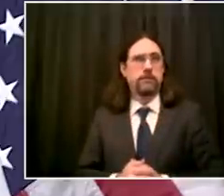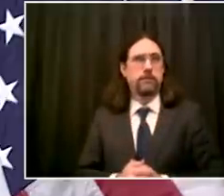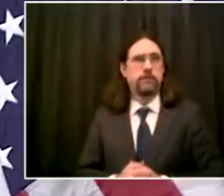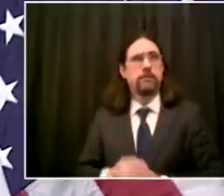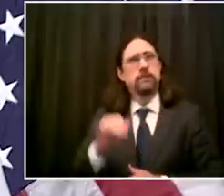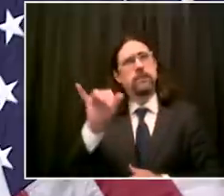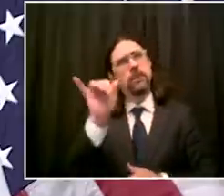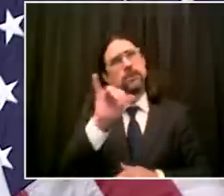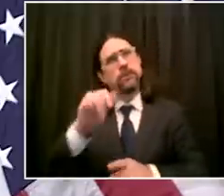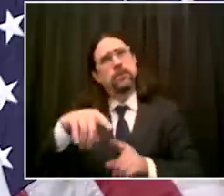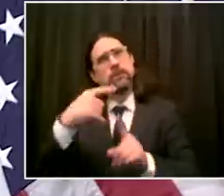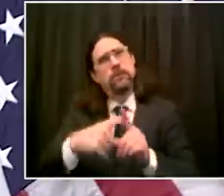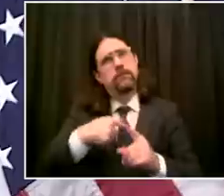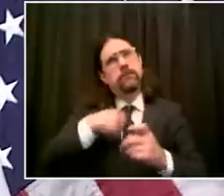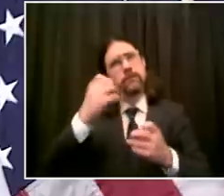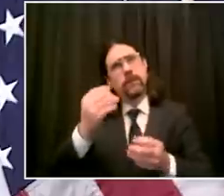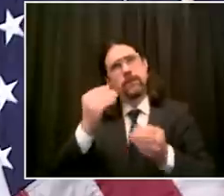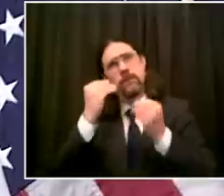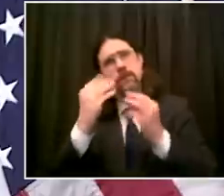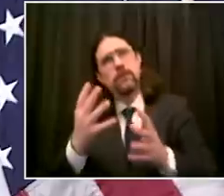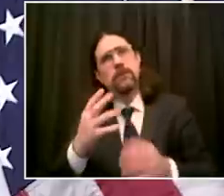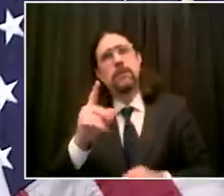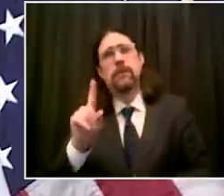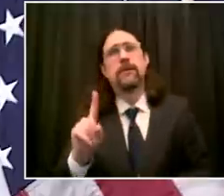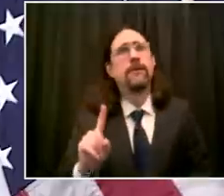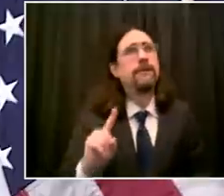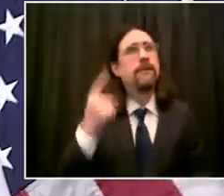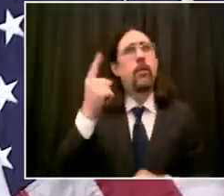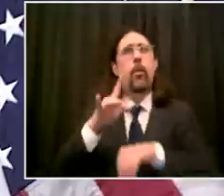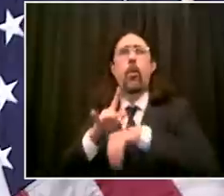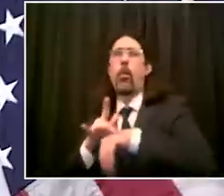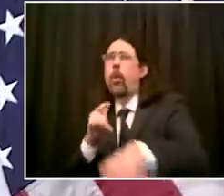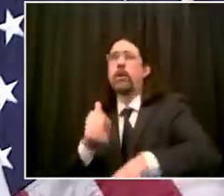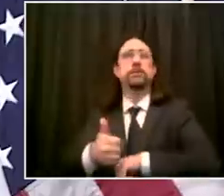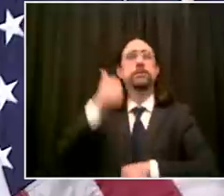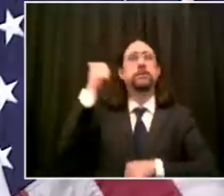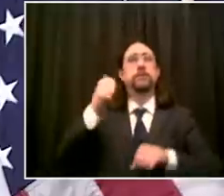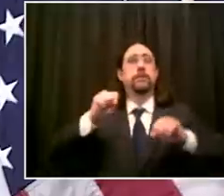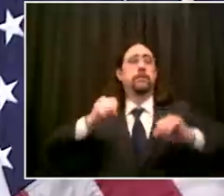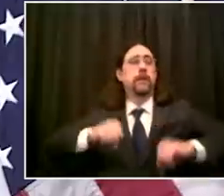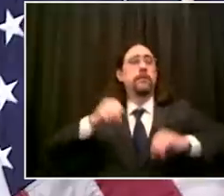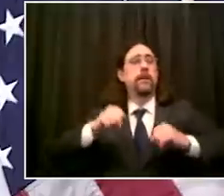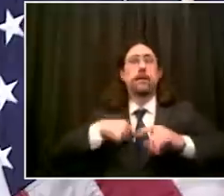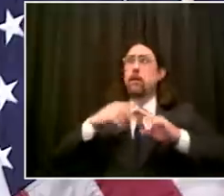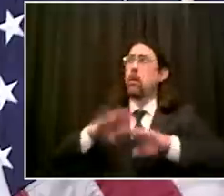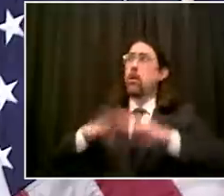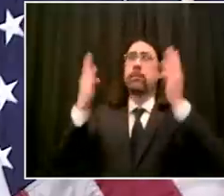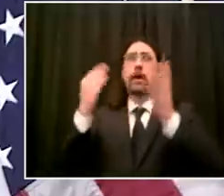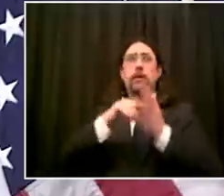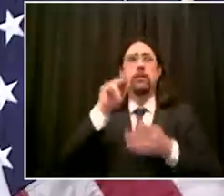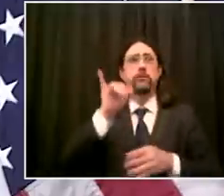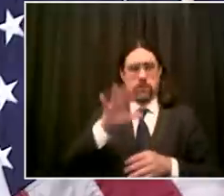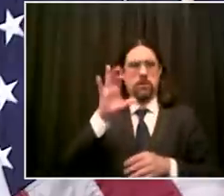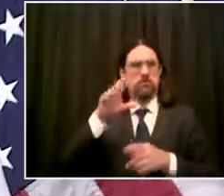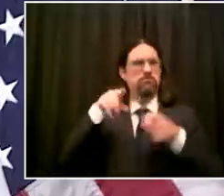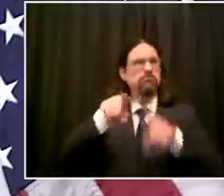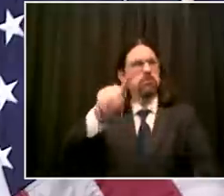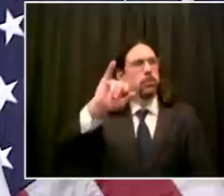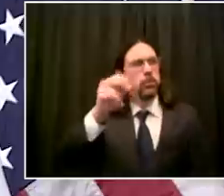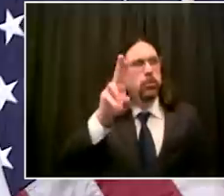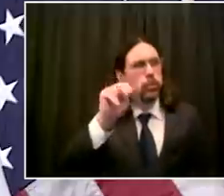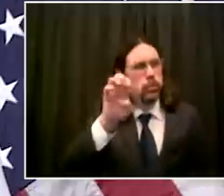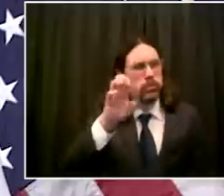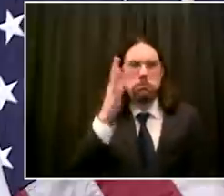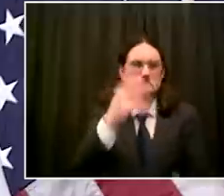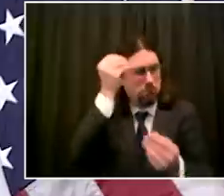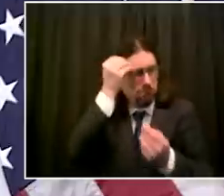opportunity to relax anything states talked about some of the vision of how that relaxing would look i'll be filling in those blanks uh in